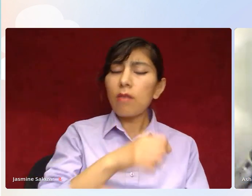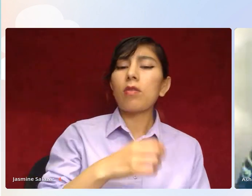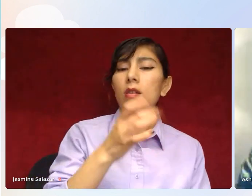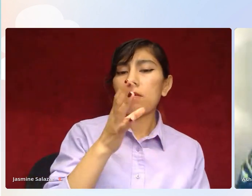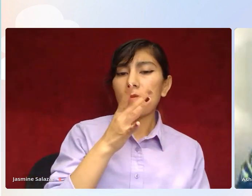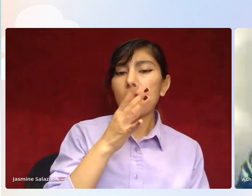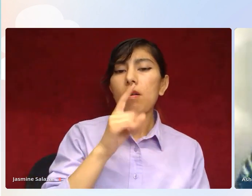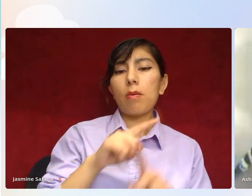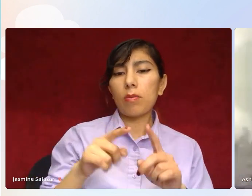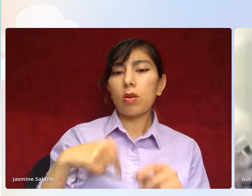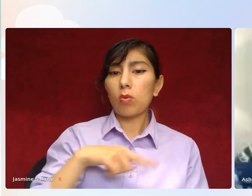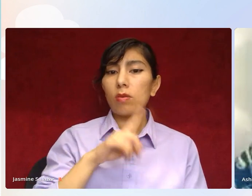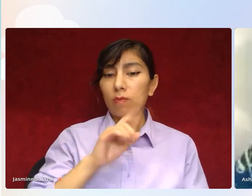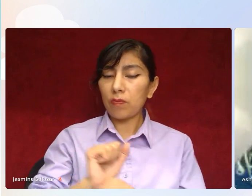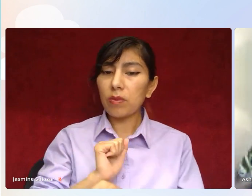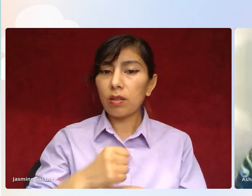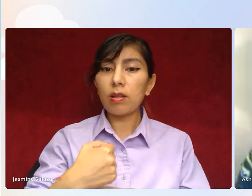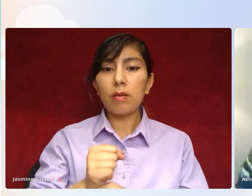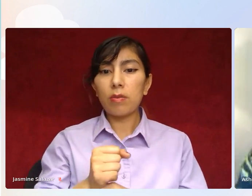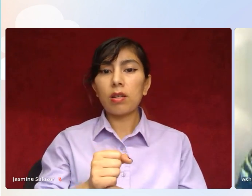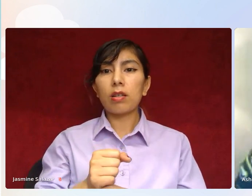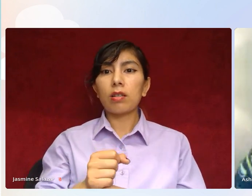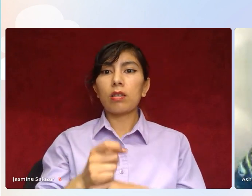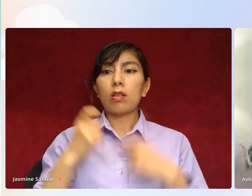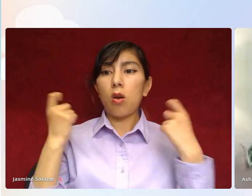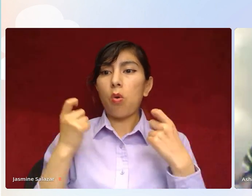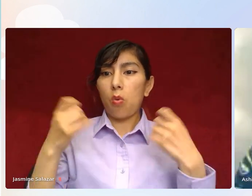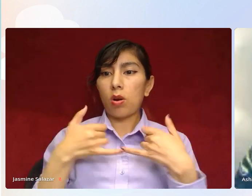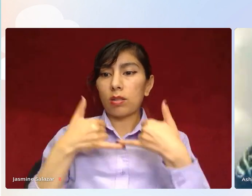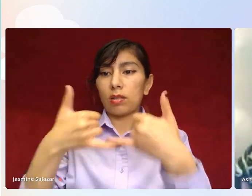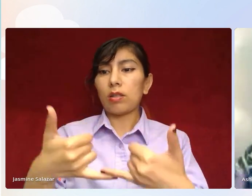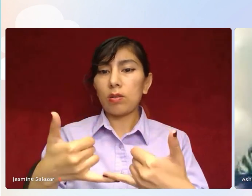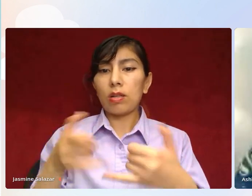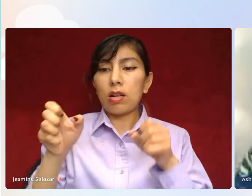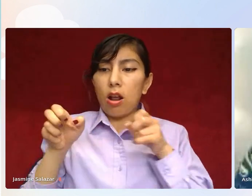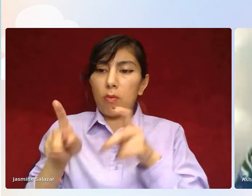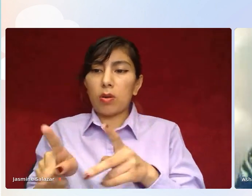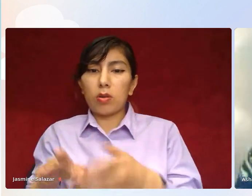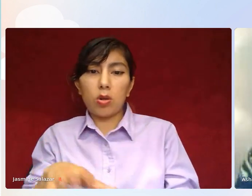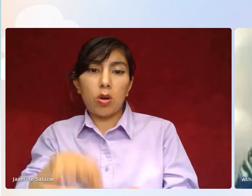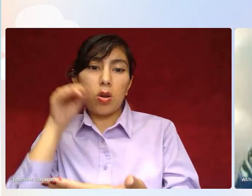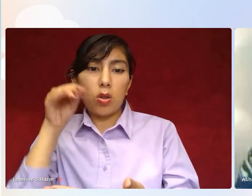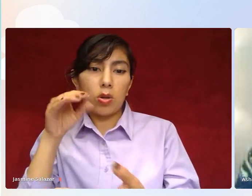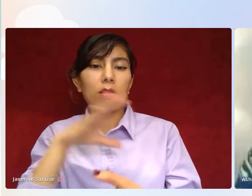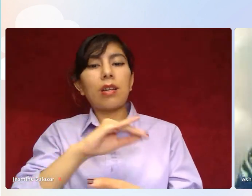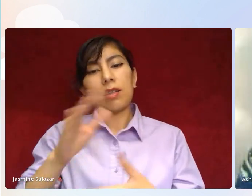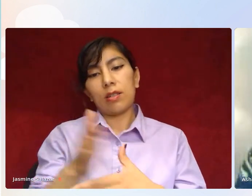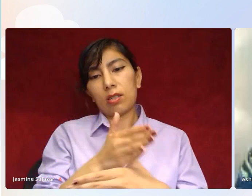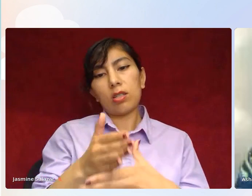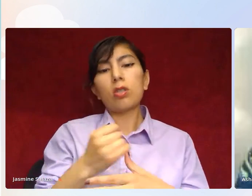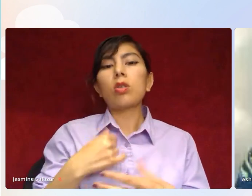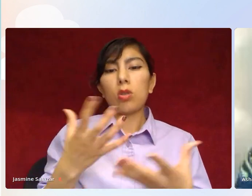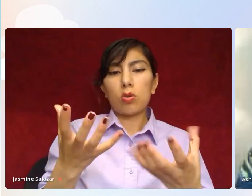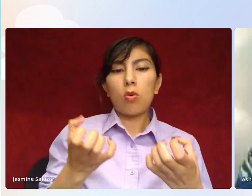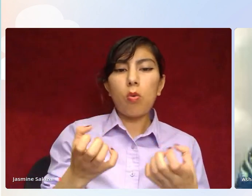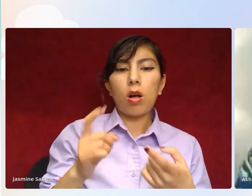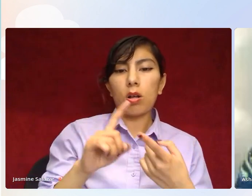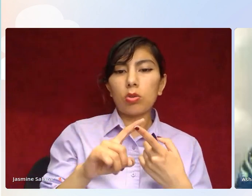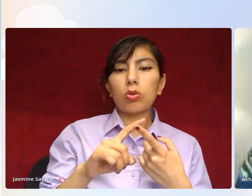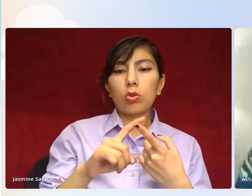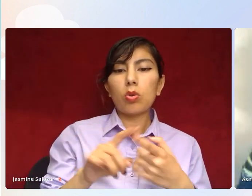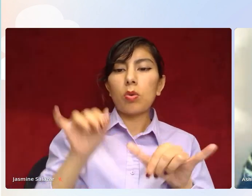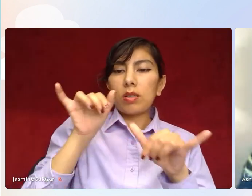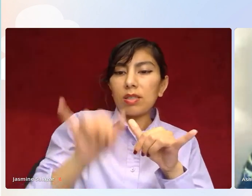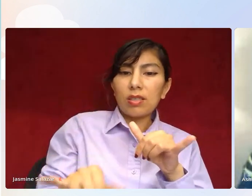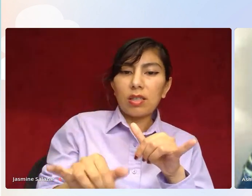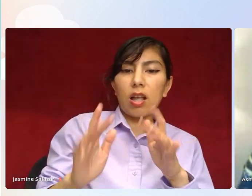we're actually going to make even the award ceremony an opportunity to learn and share. So you'll want to stay